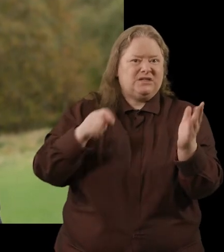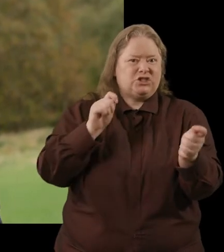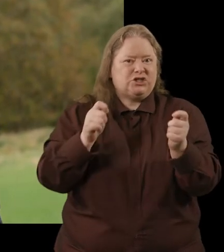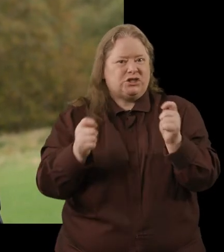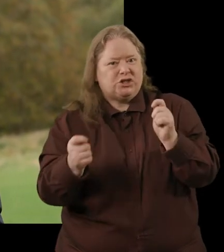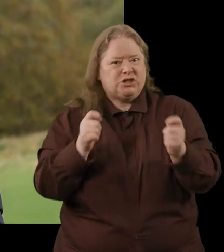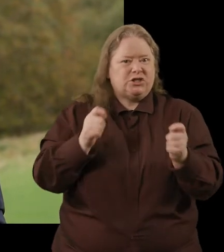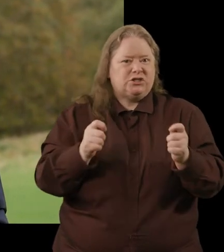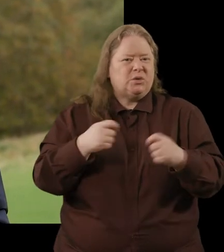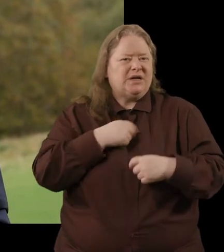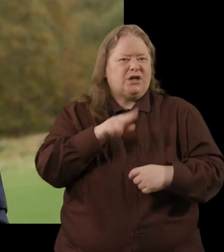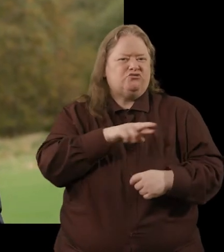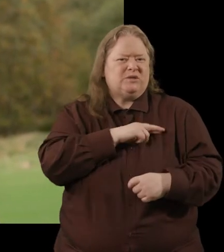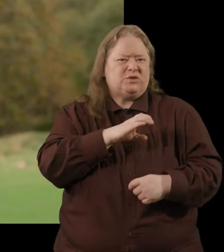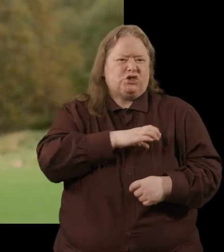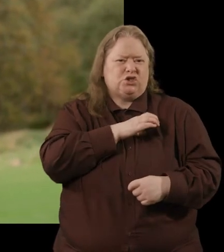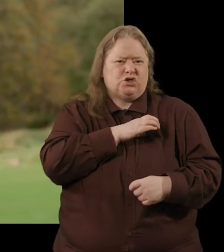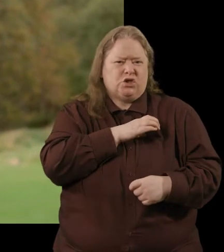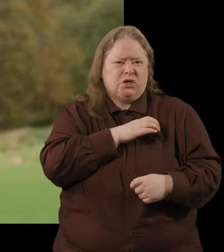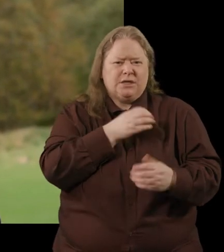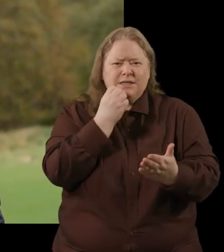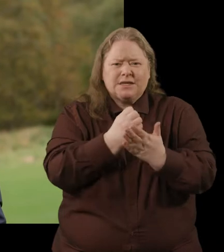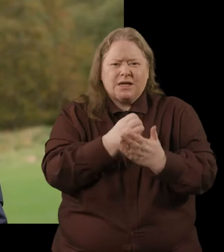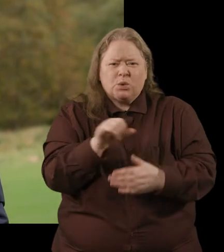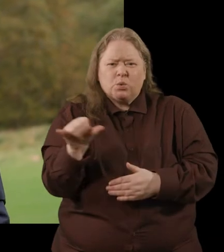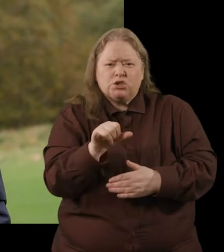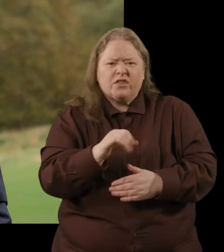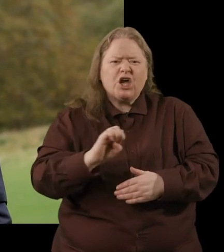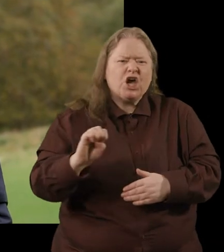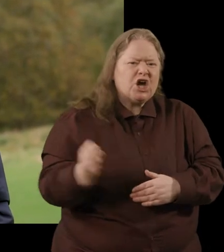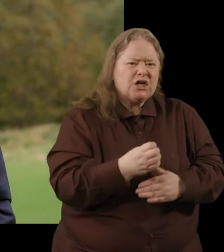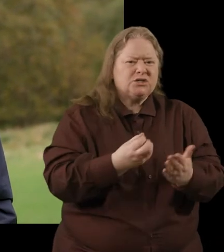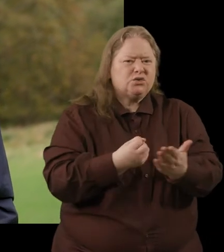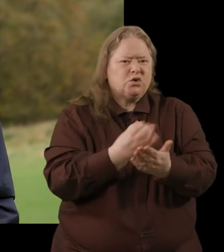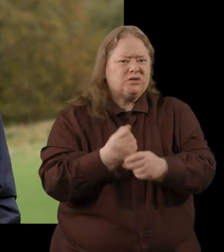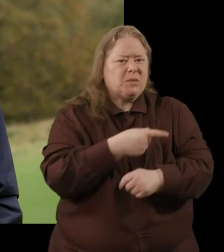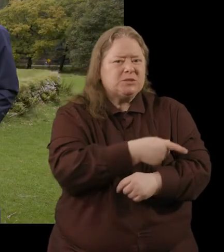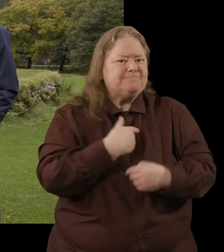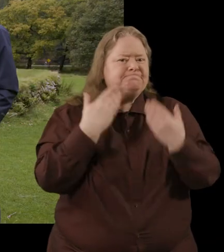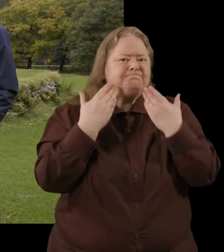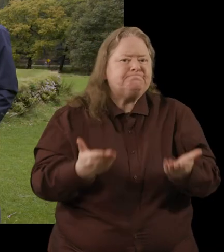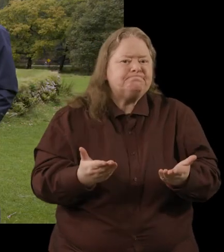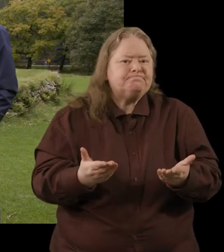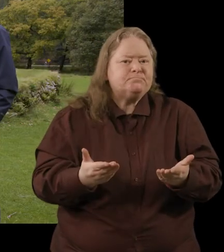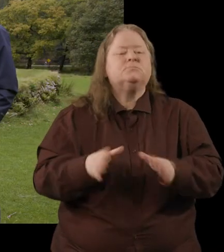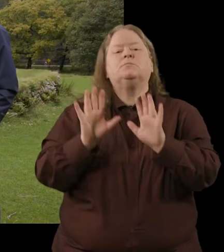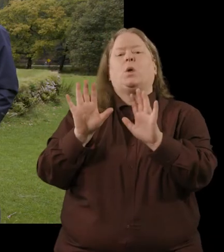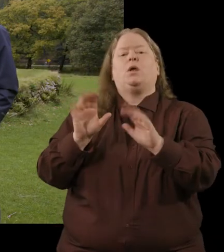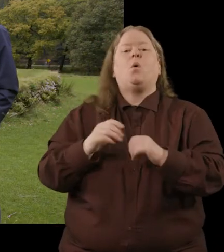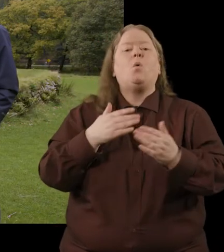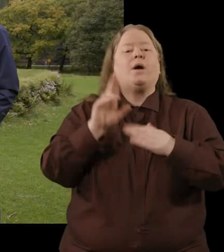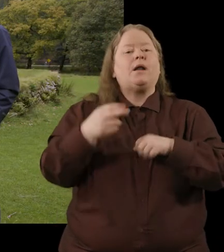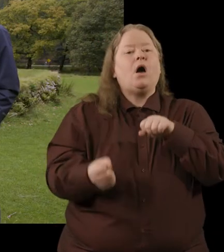So we can't really be sure exactly which are the earliest stories about him. Okay, well, what